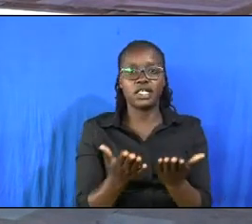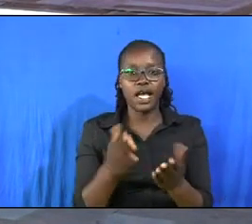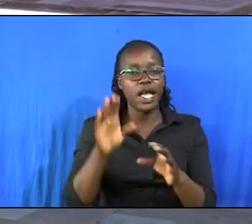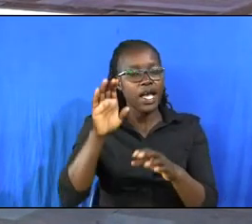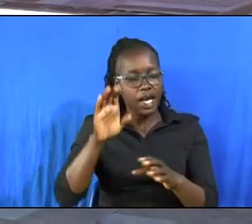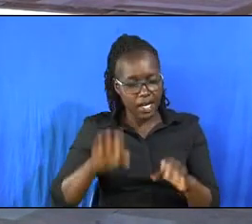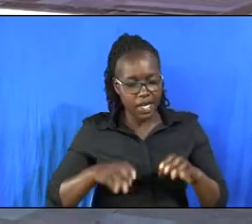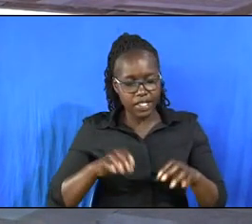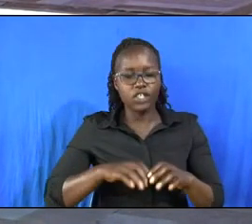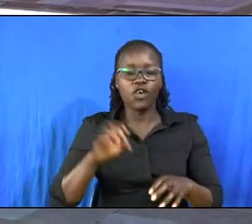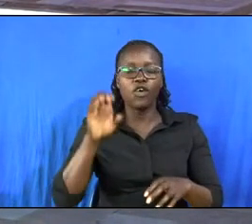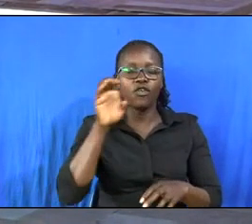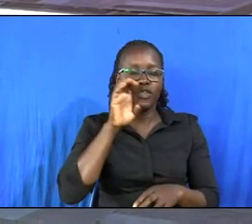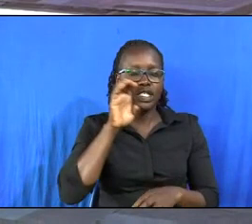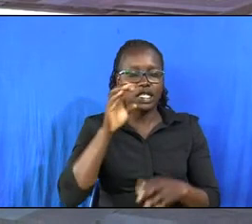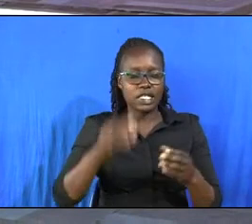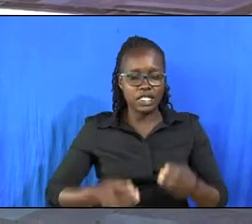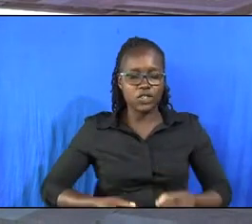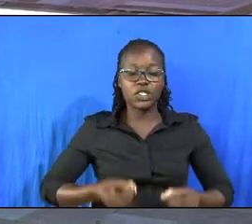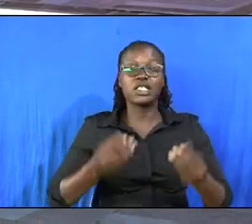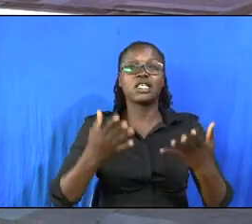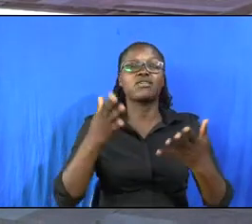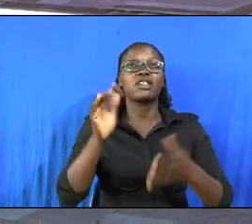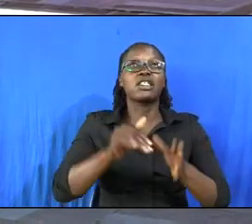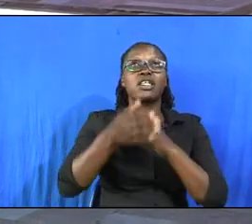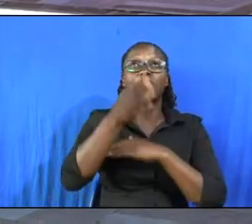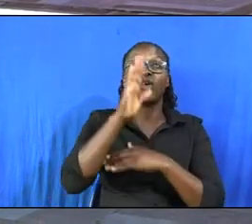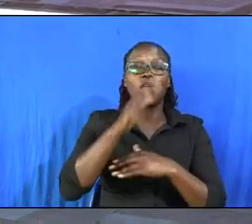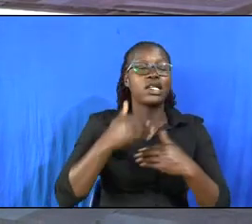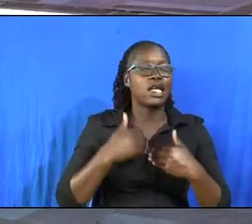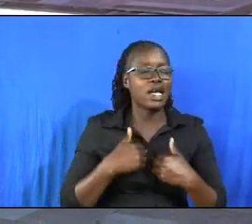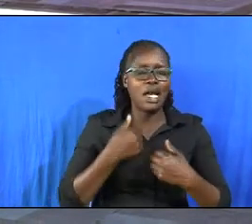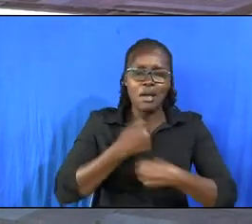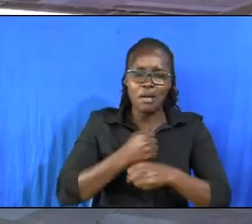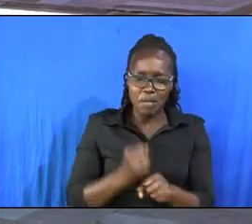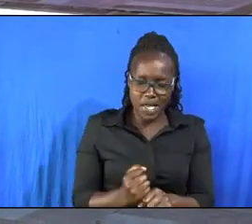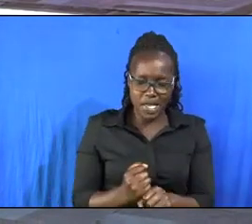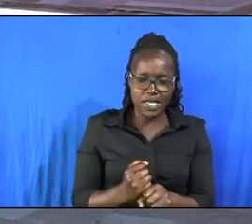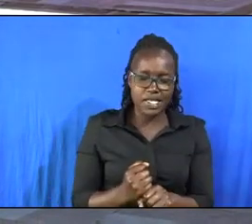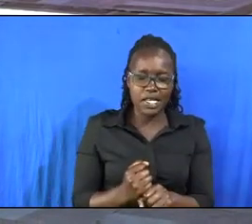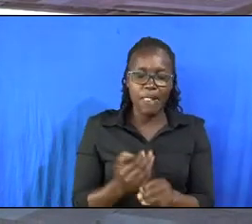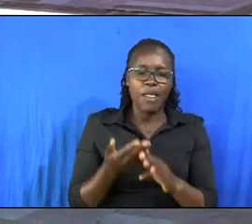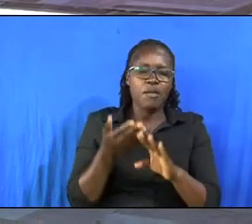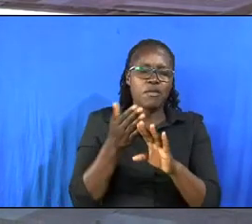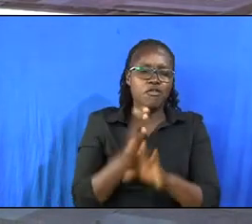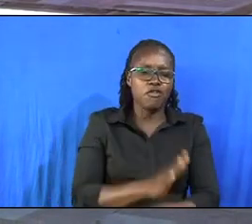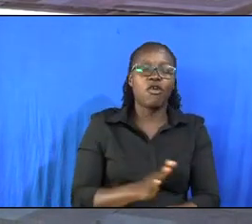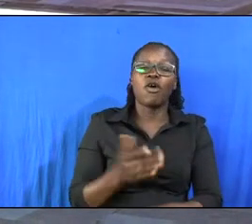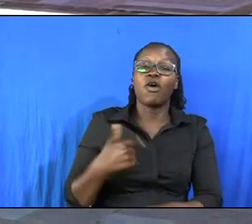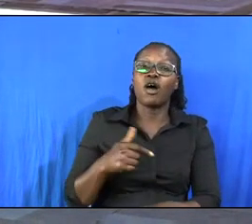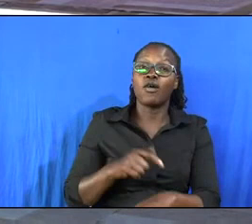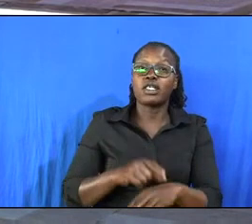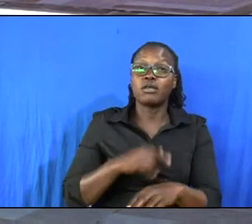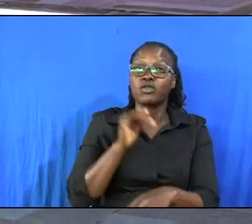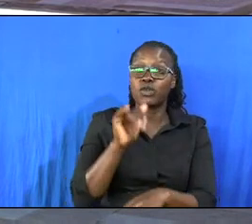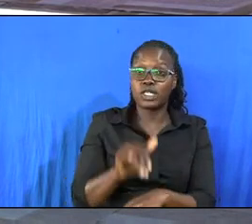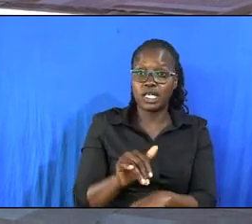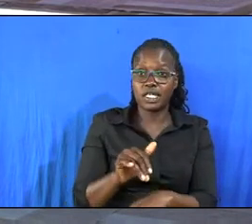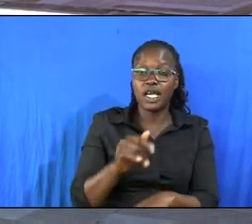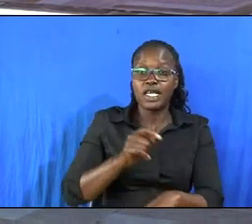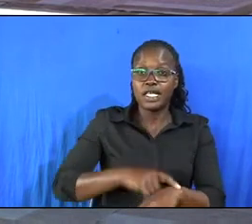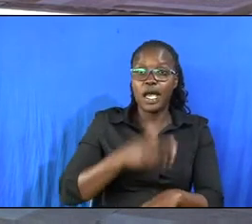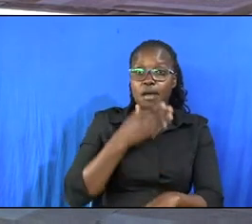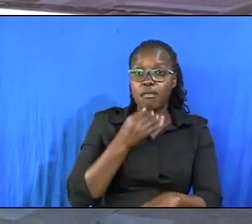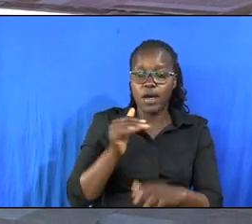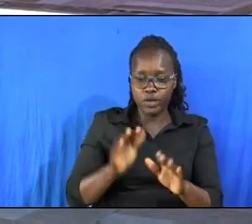this was the sacrifice that god had made before time so that when